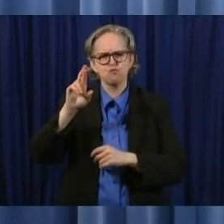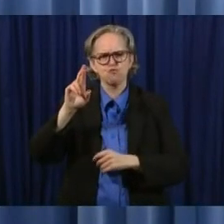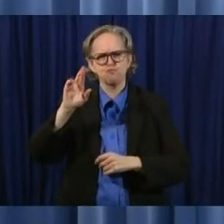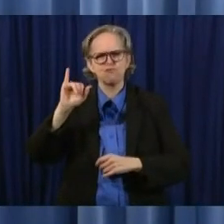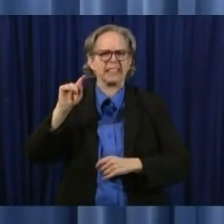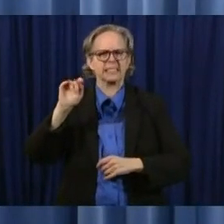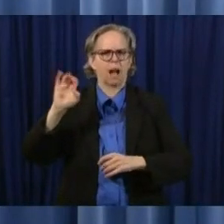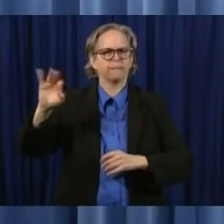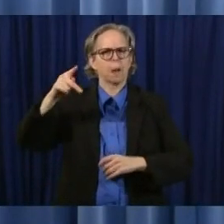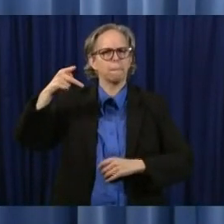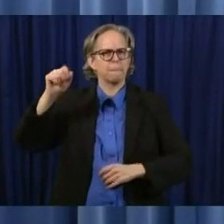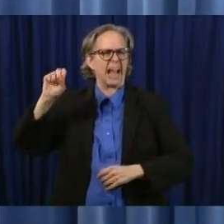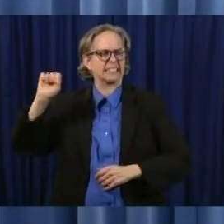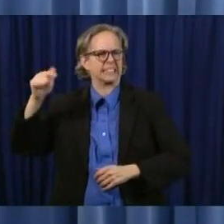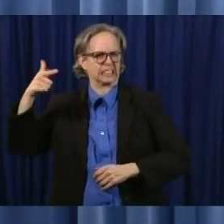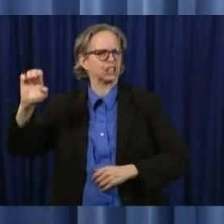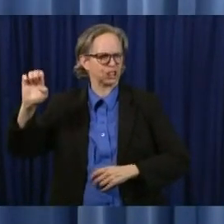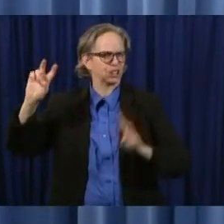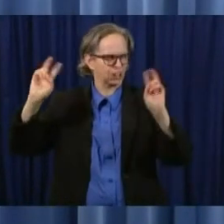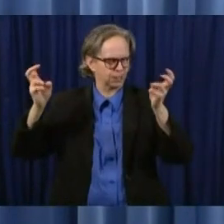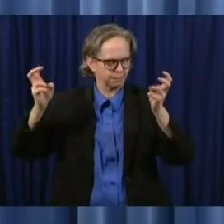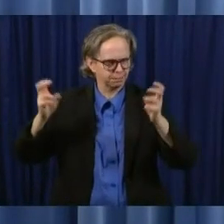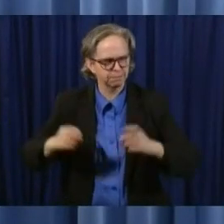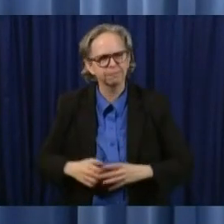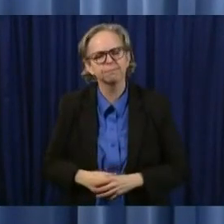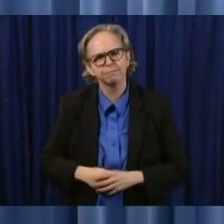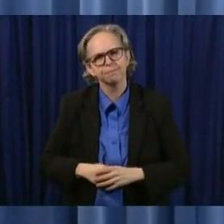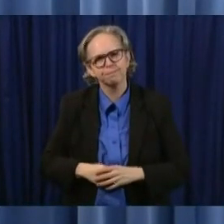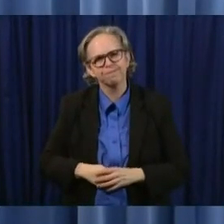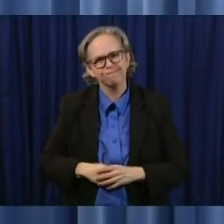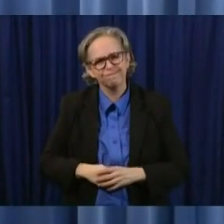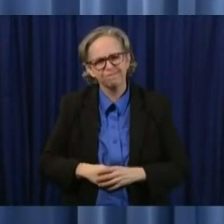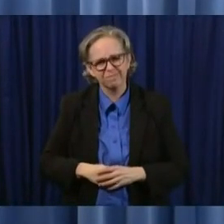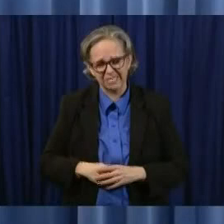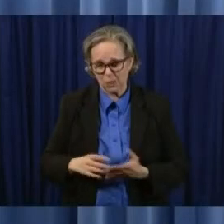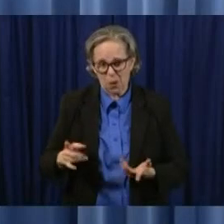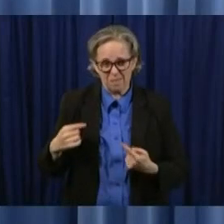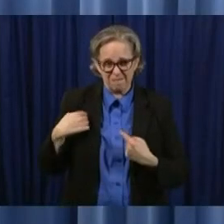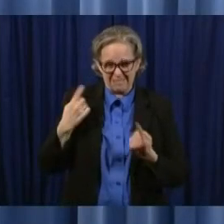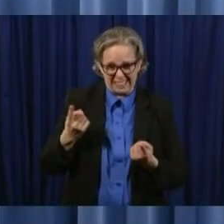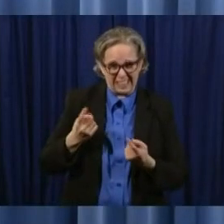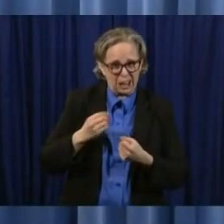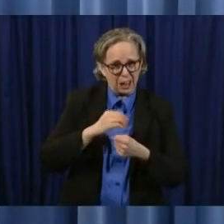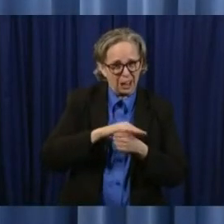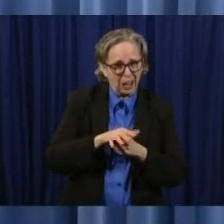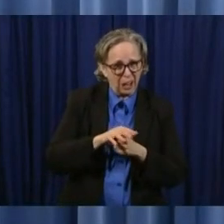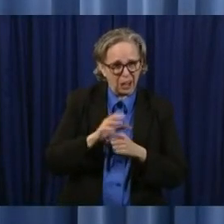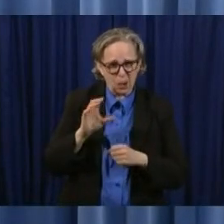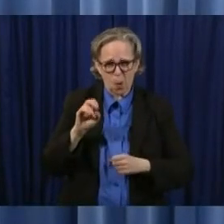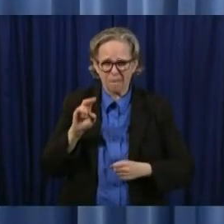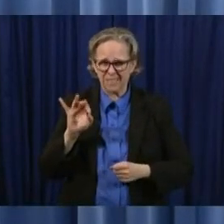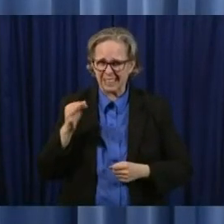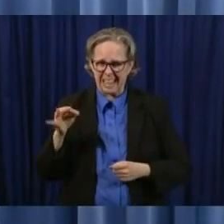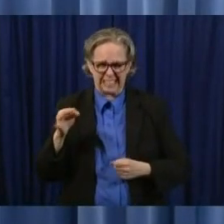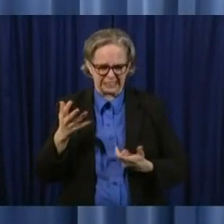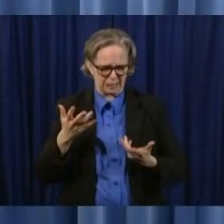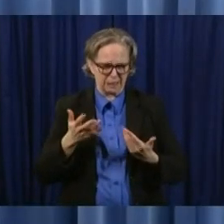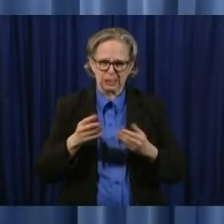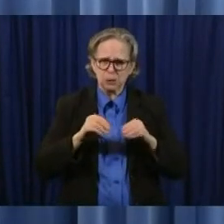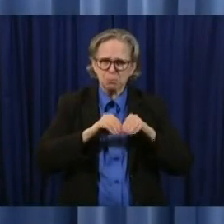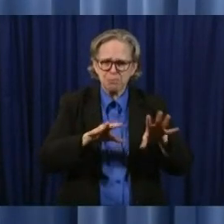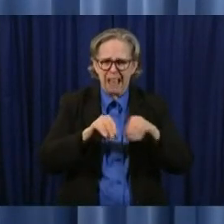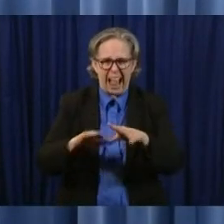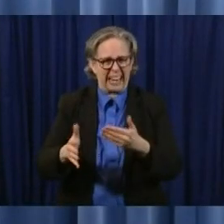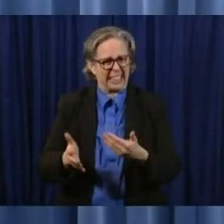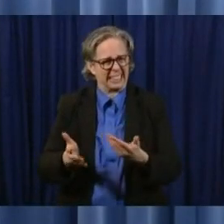due to the infections infectiousness of COVID-19 this year of